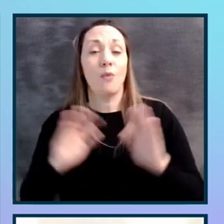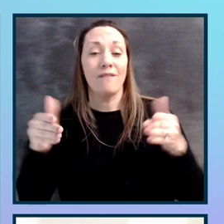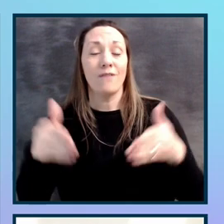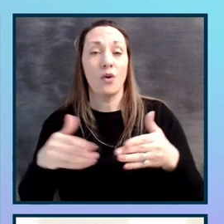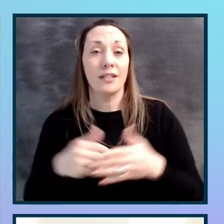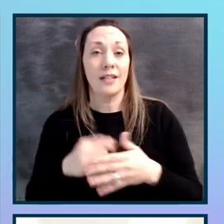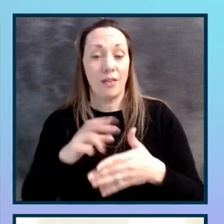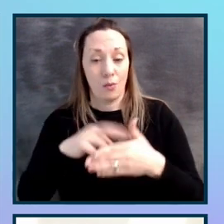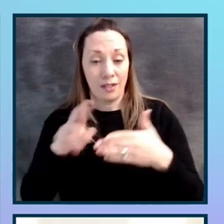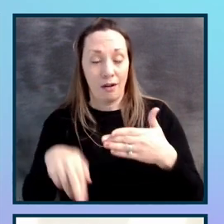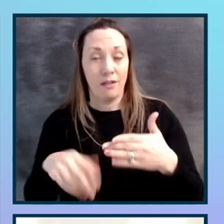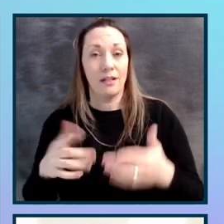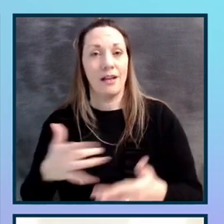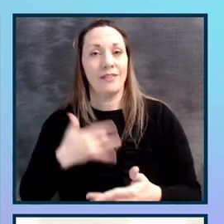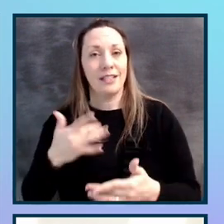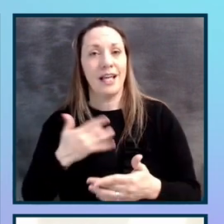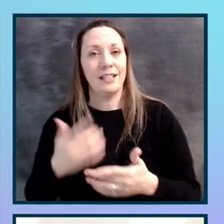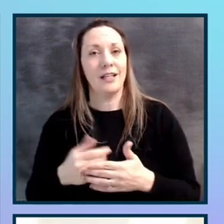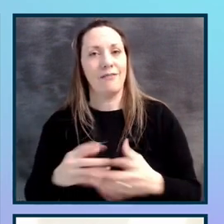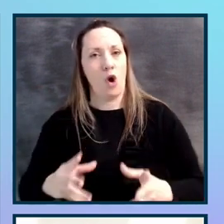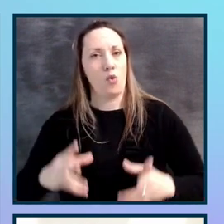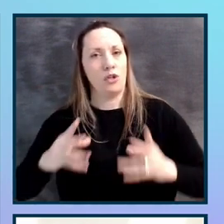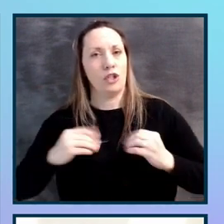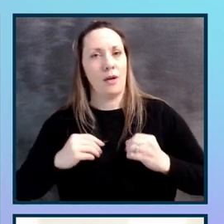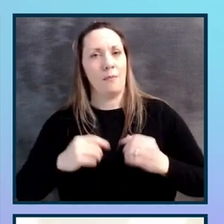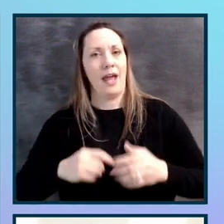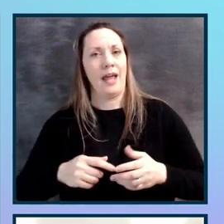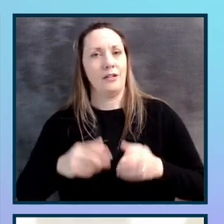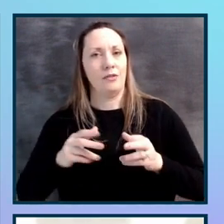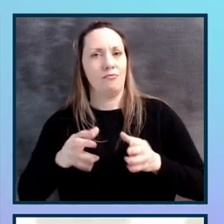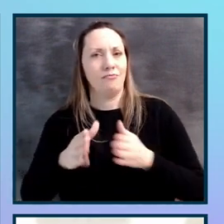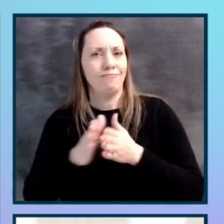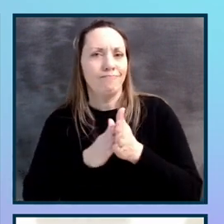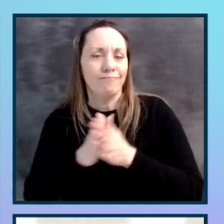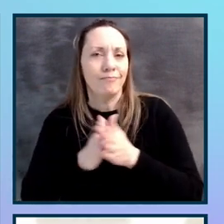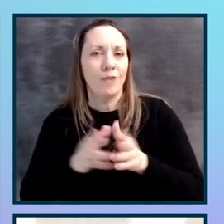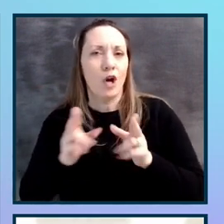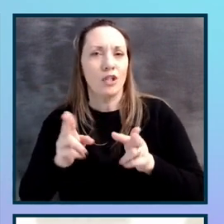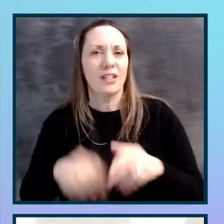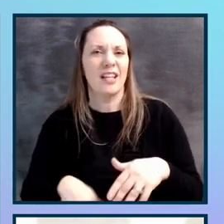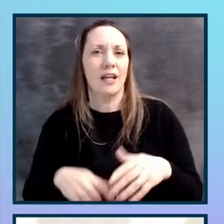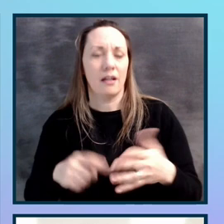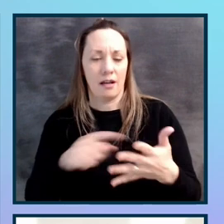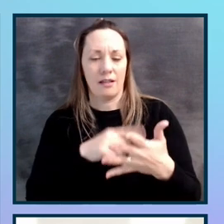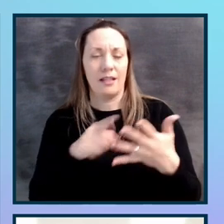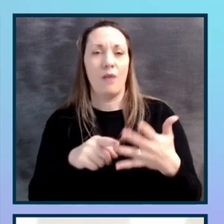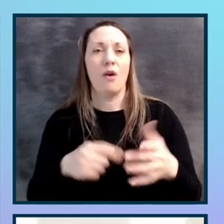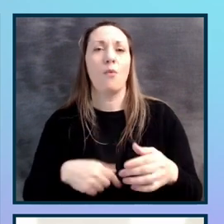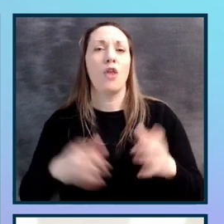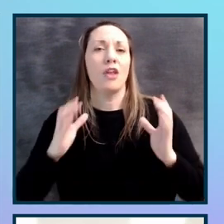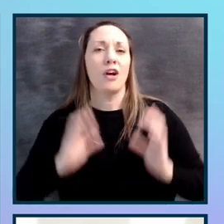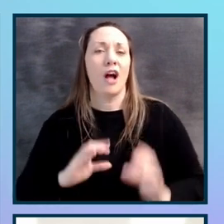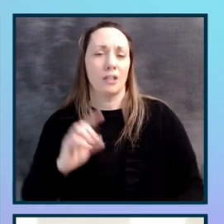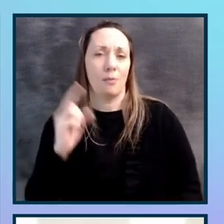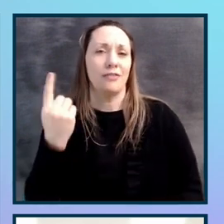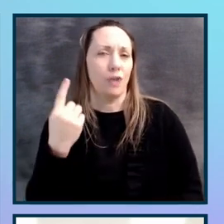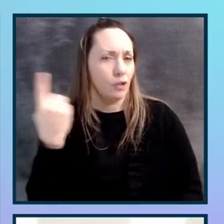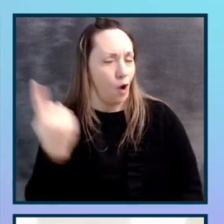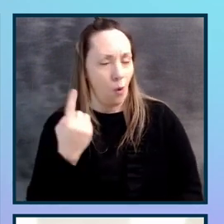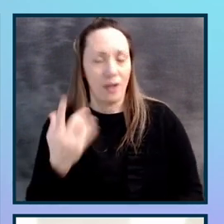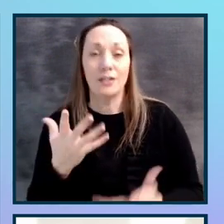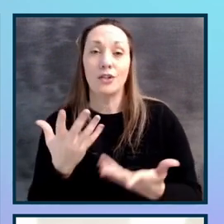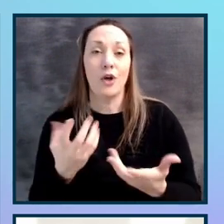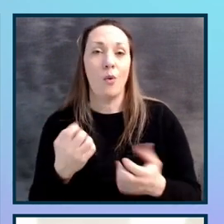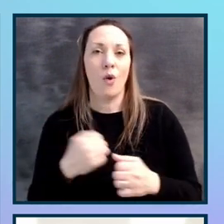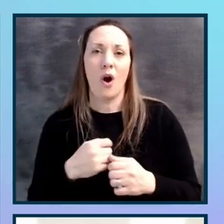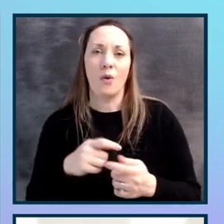sense of ownership and urgency. We put all our customers first. Our most important job is to help our customers be successful. We're very